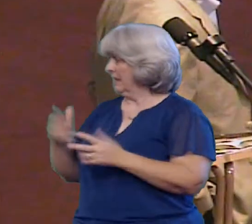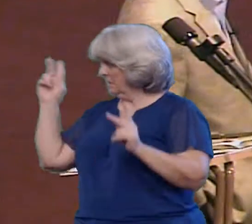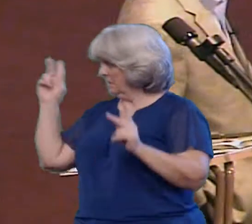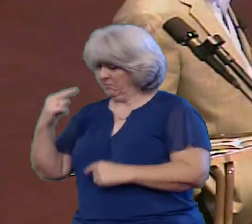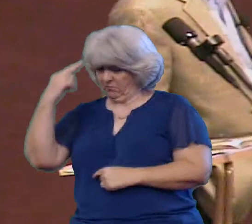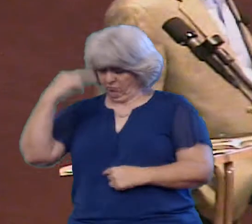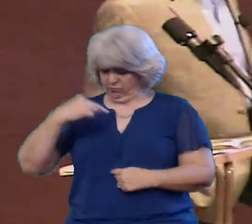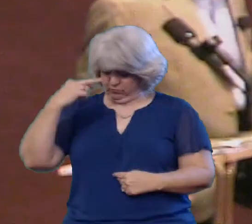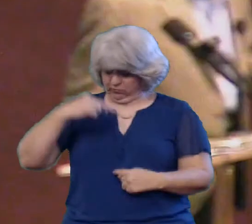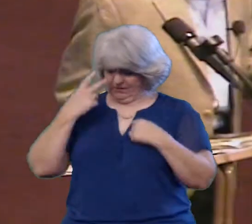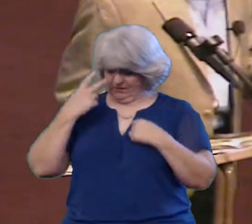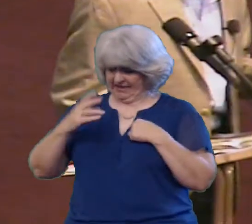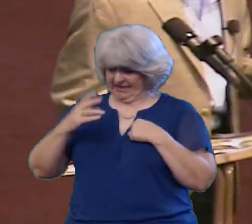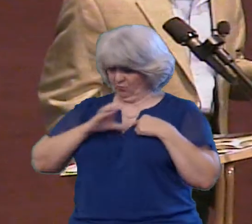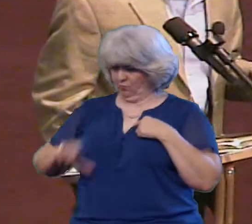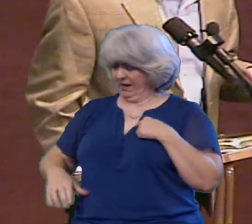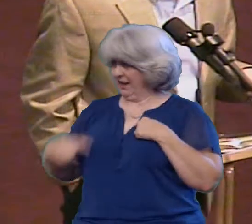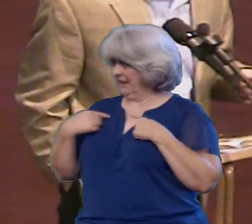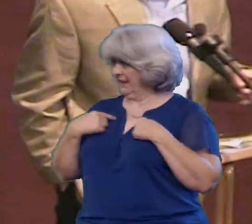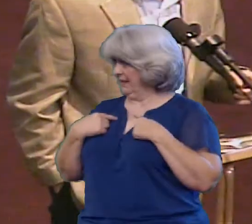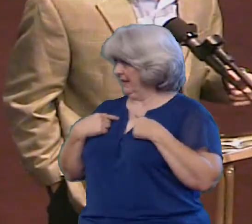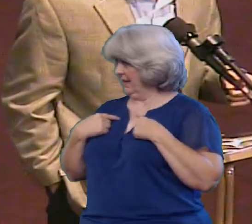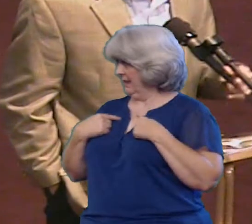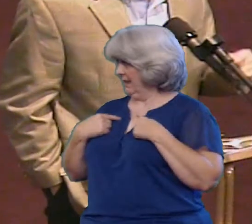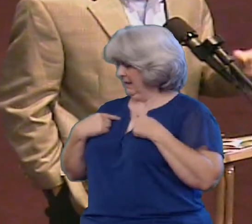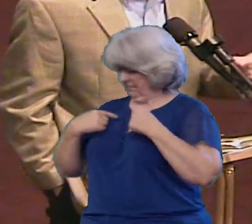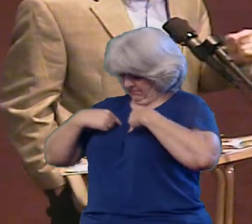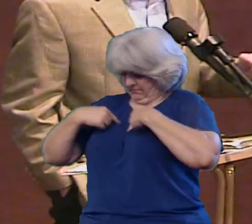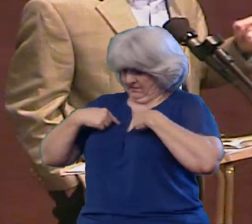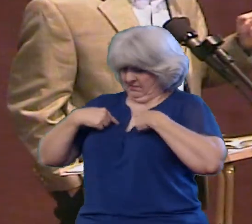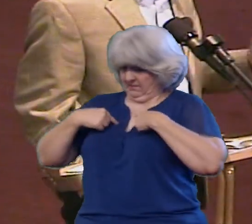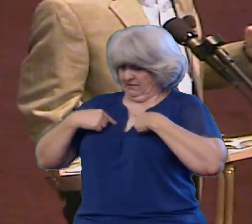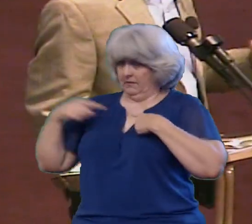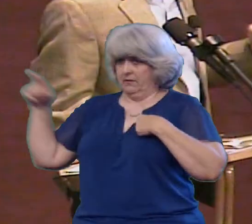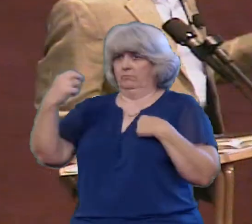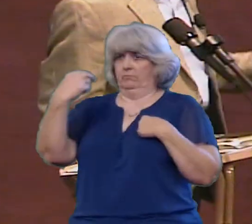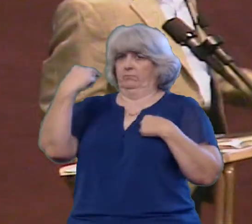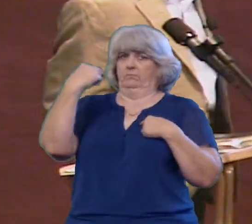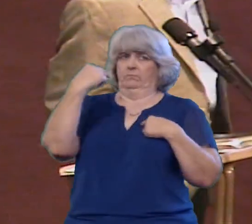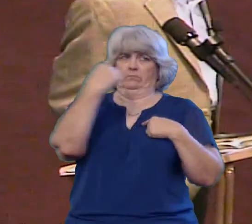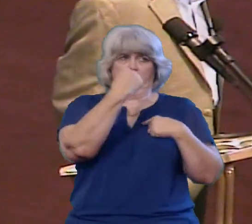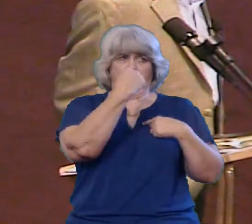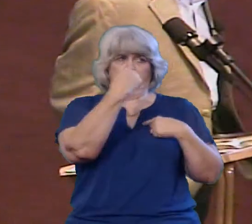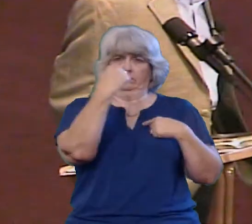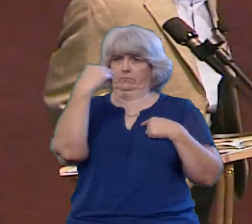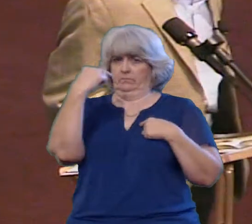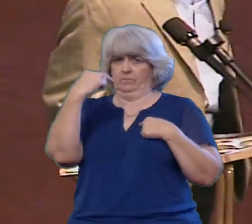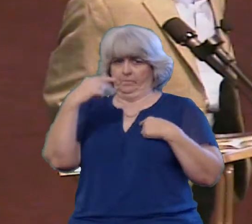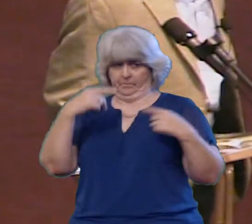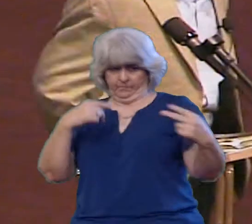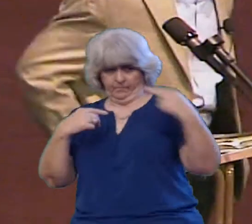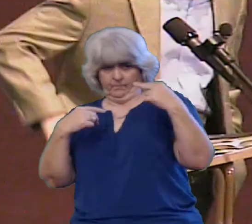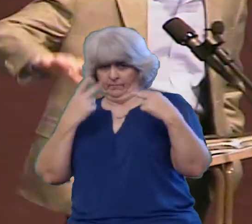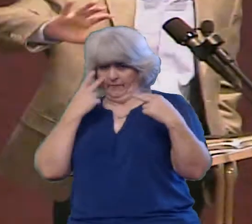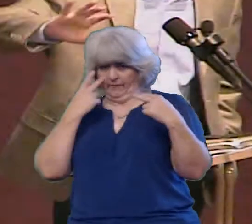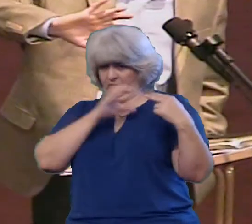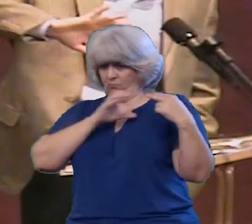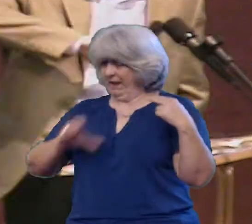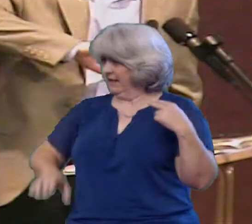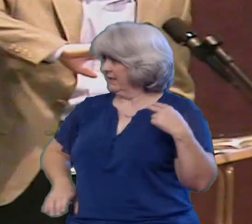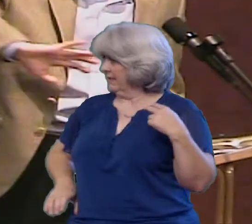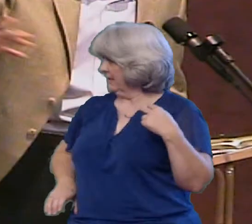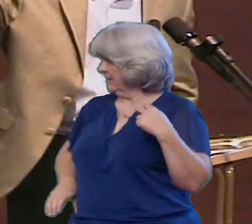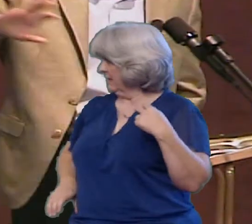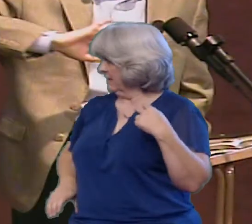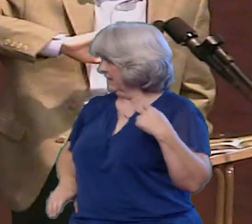And that's a self-reflective question It's how do others see Christ living in you? And we're not just talking about